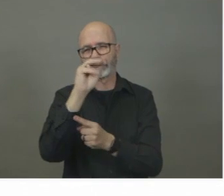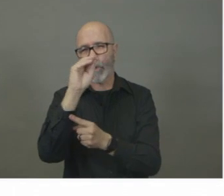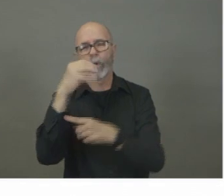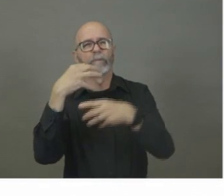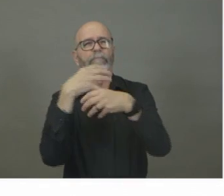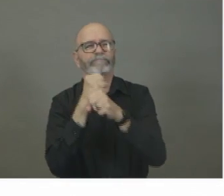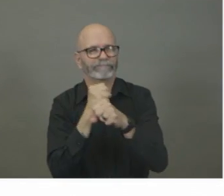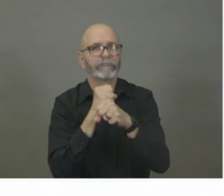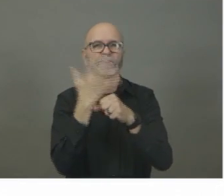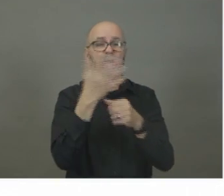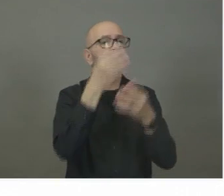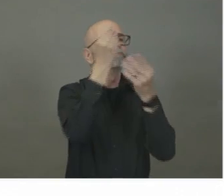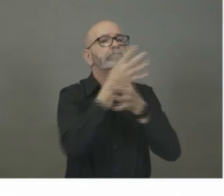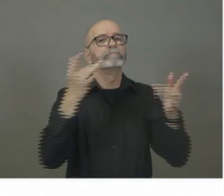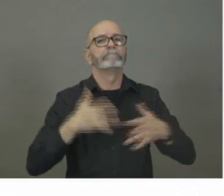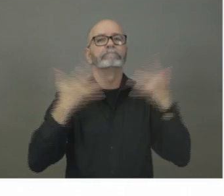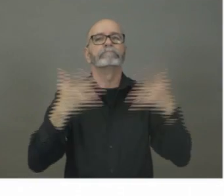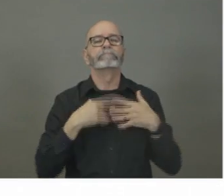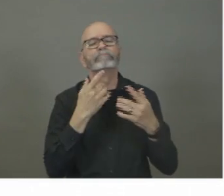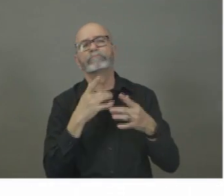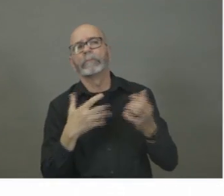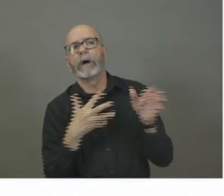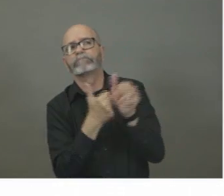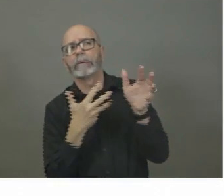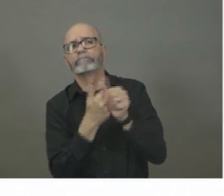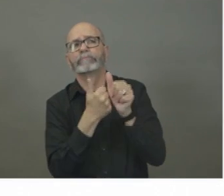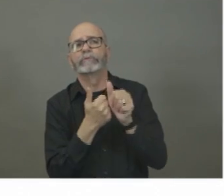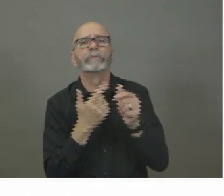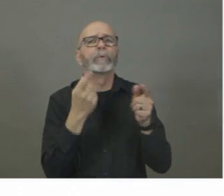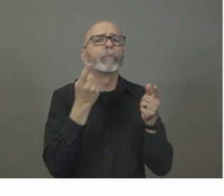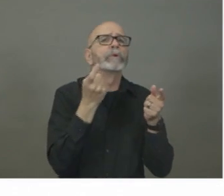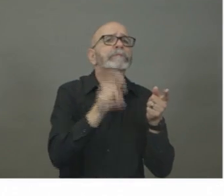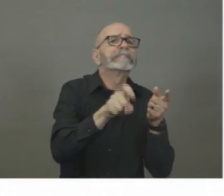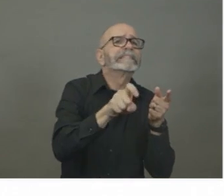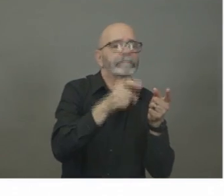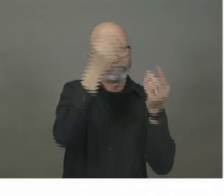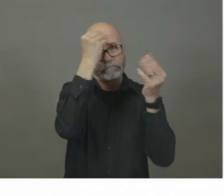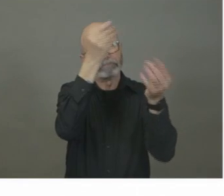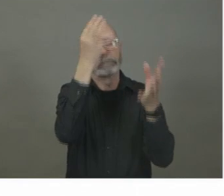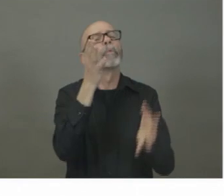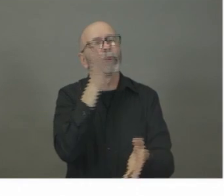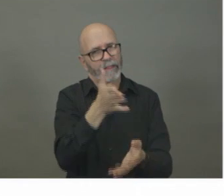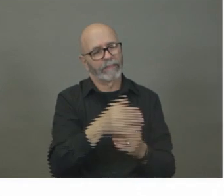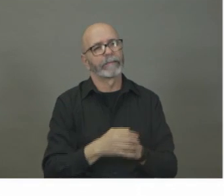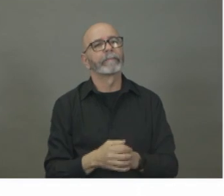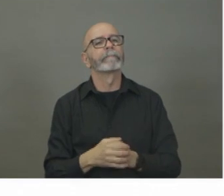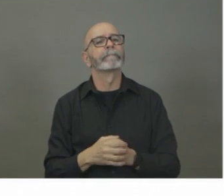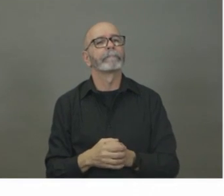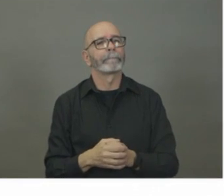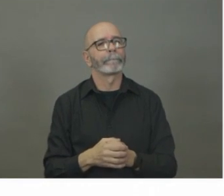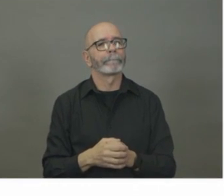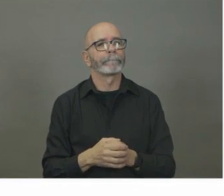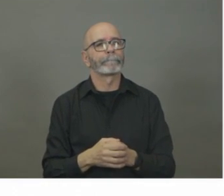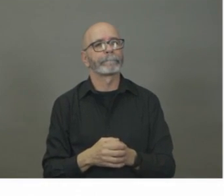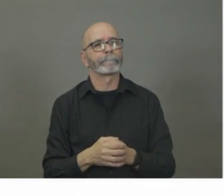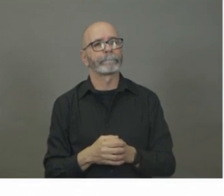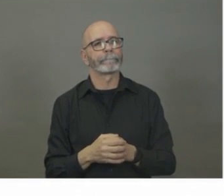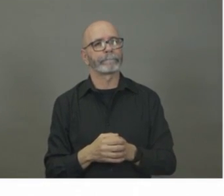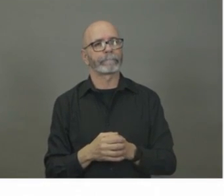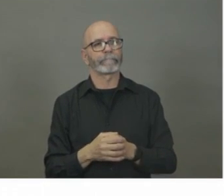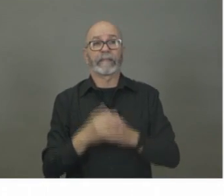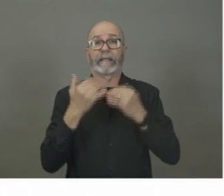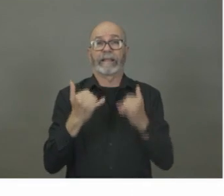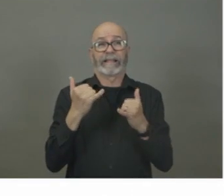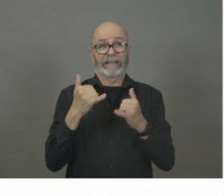and community groups when necessary. Public health officials here and across the country have been working since January on a